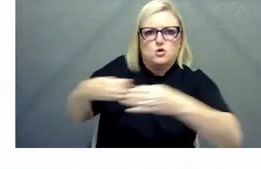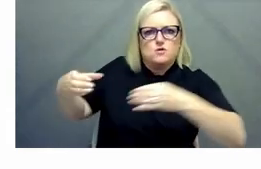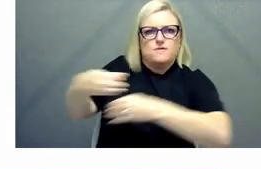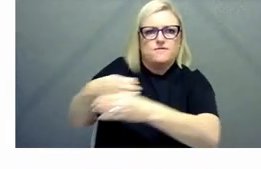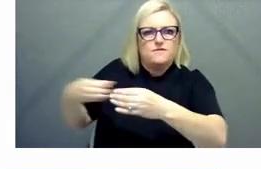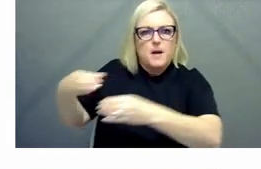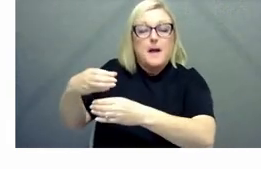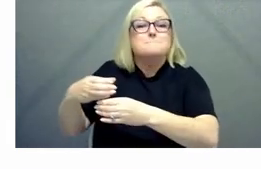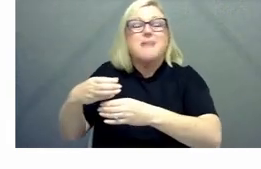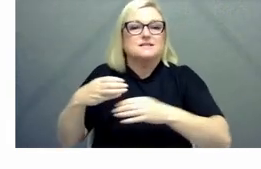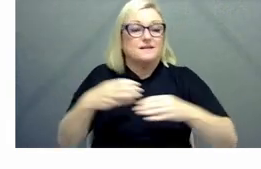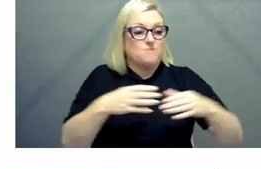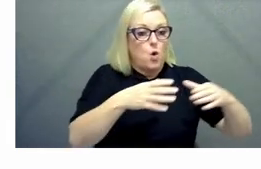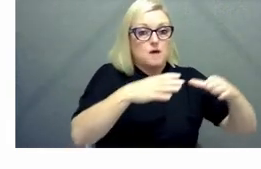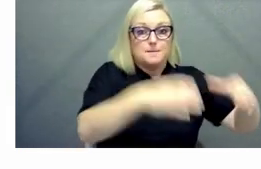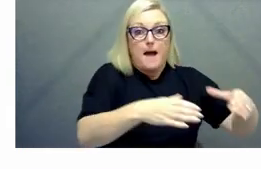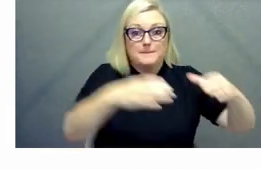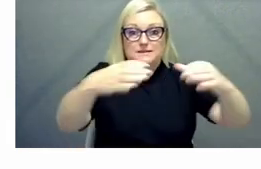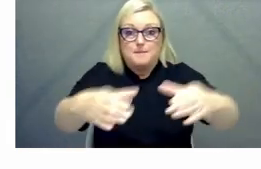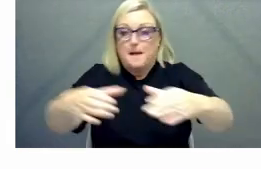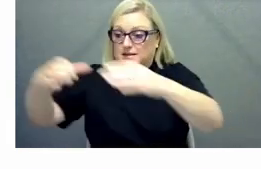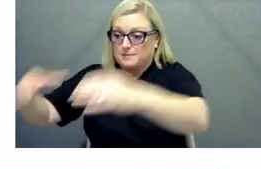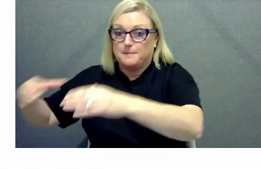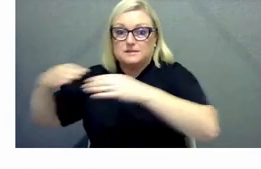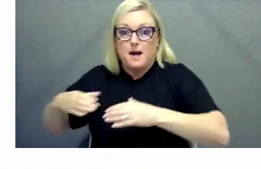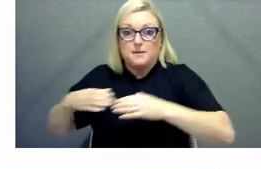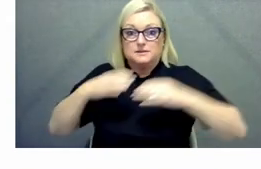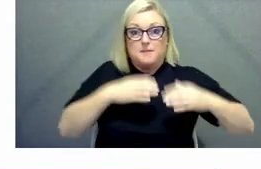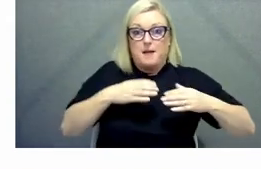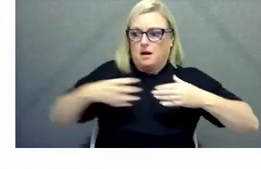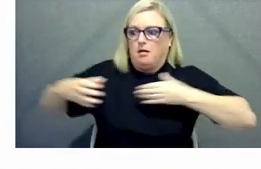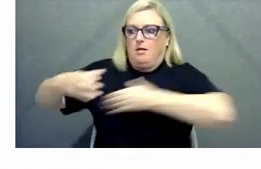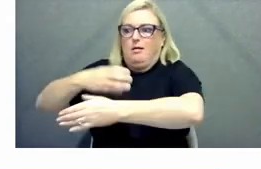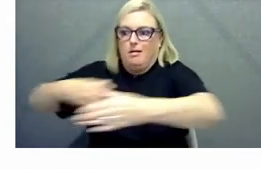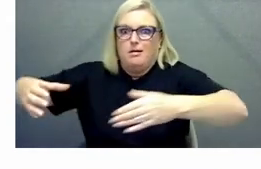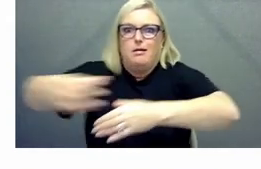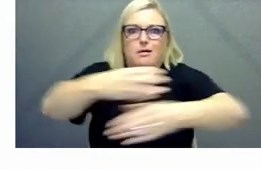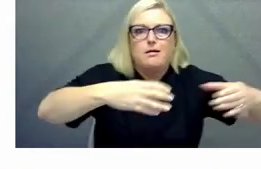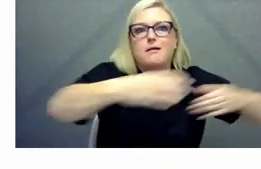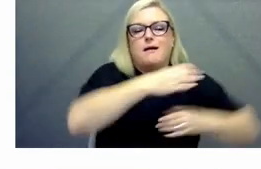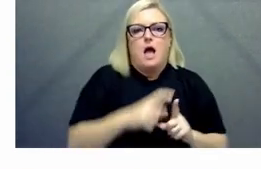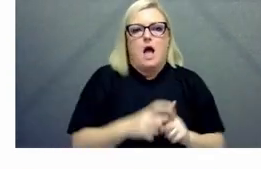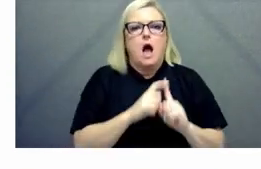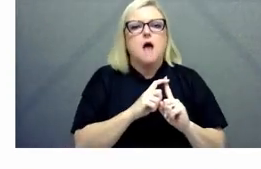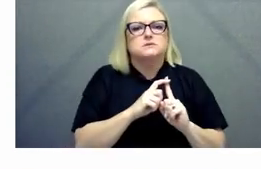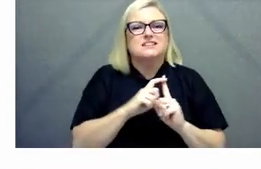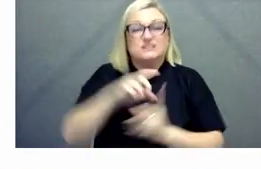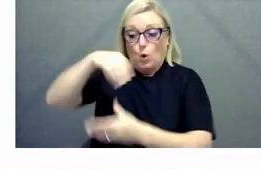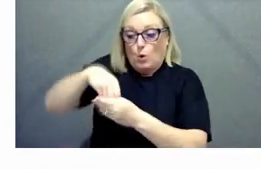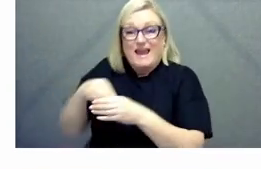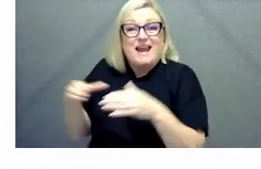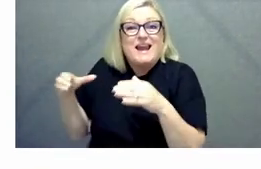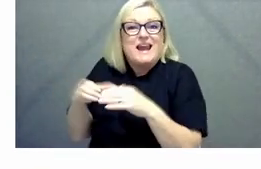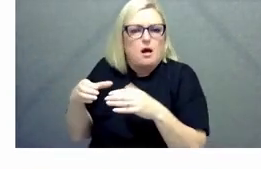something that we value being able to move resources within an agency for to meet kind of surge requirements or to meet